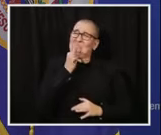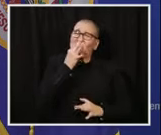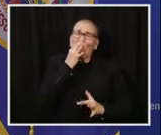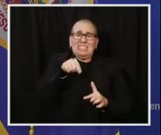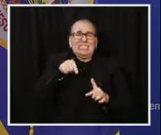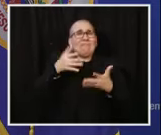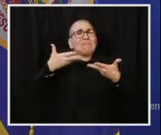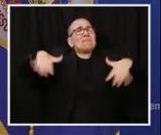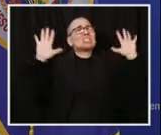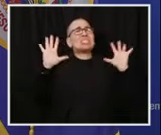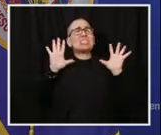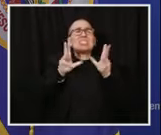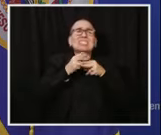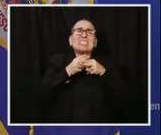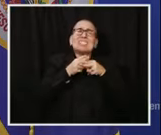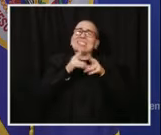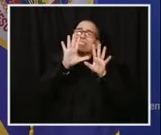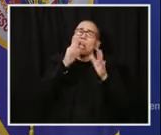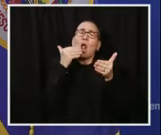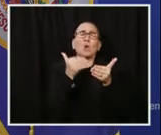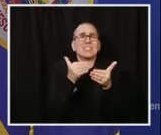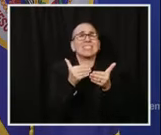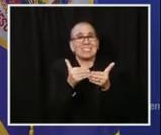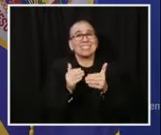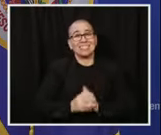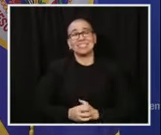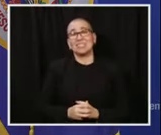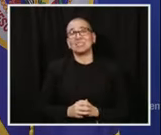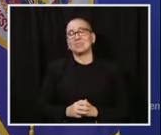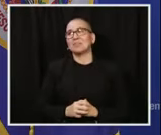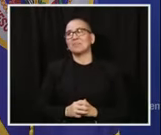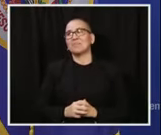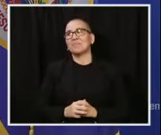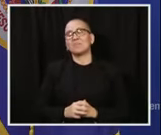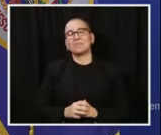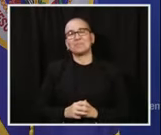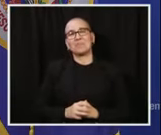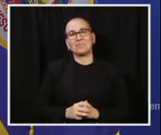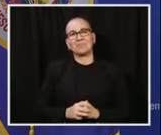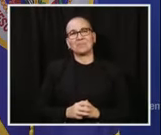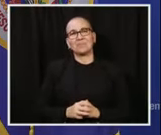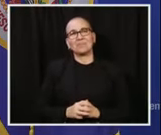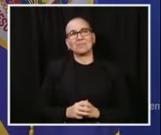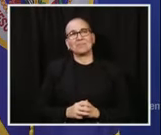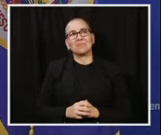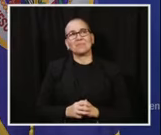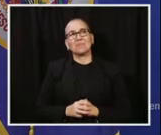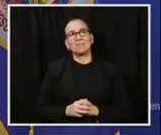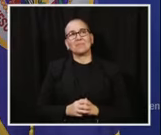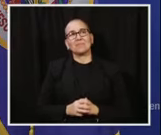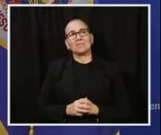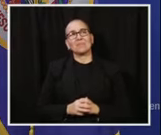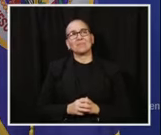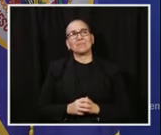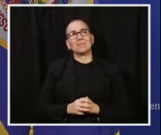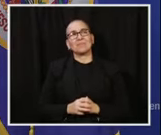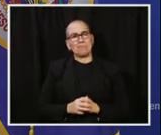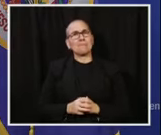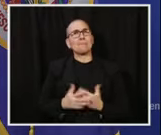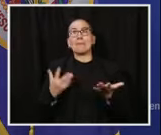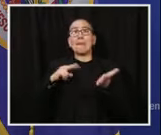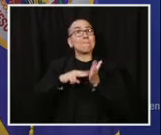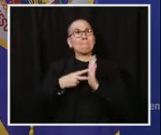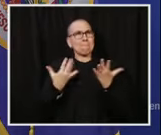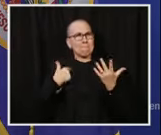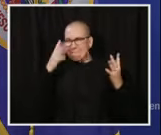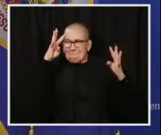Continue to stay vigilant. With the holidays just around the corner, we are encouraging people to get creative in how they celebrate this year. Without that means,